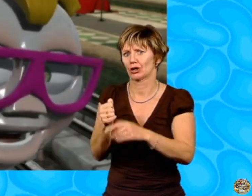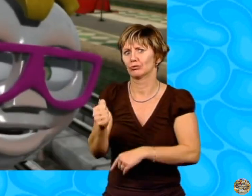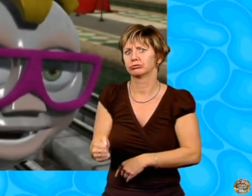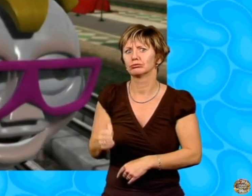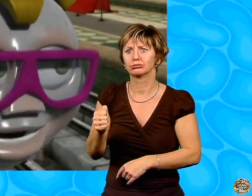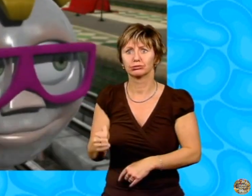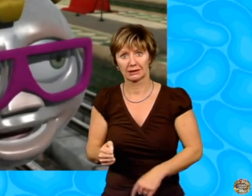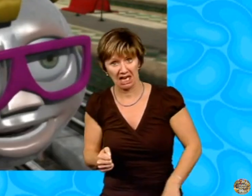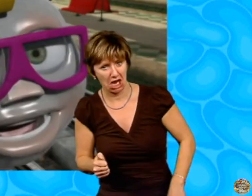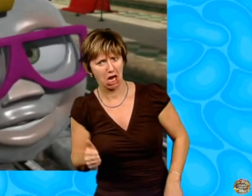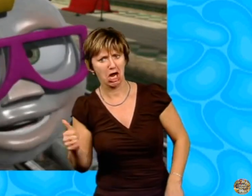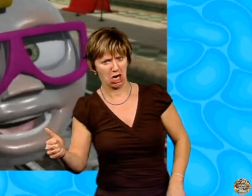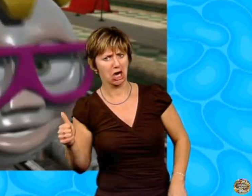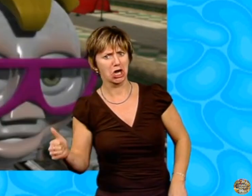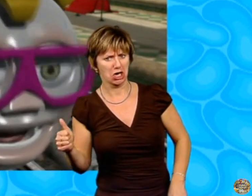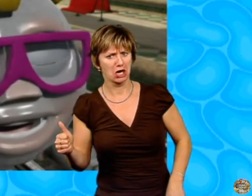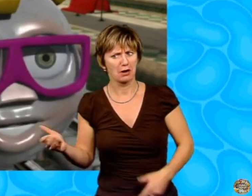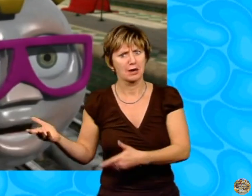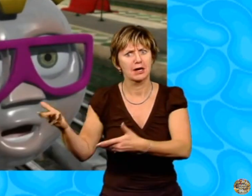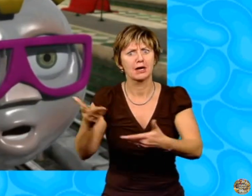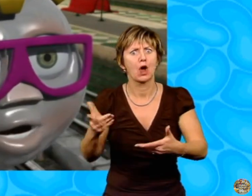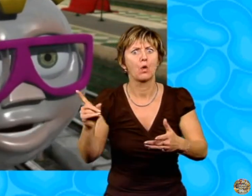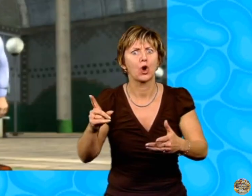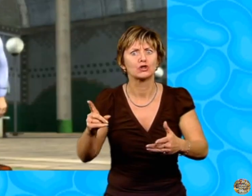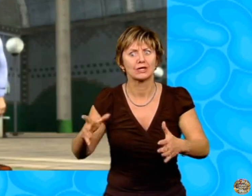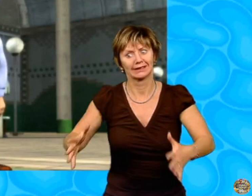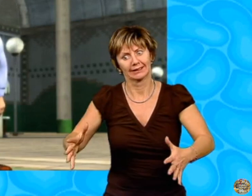Yeah, he's bringing us a statue.